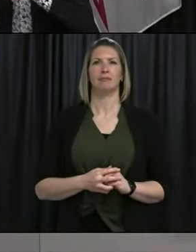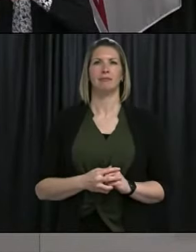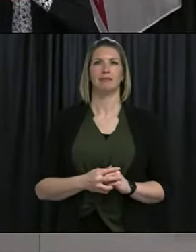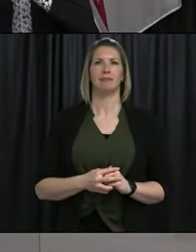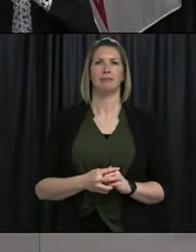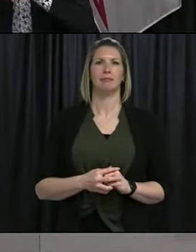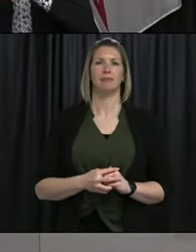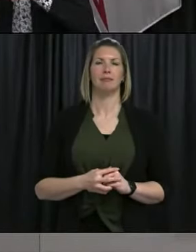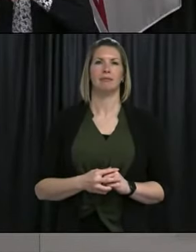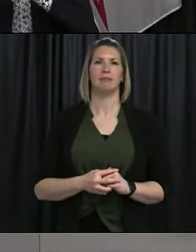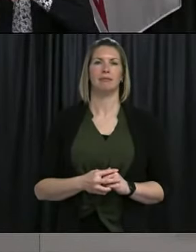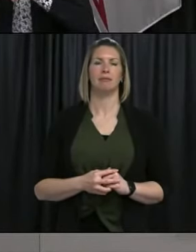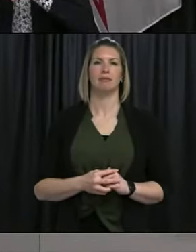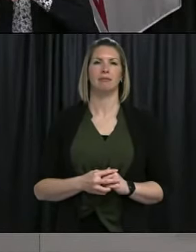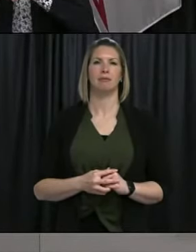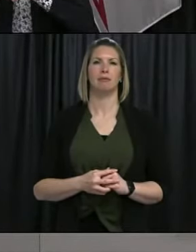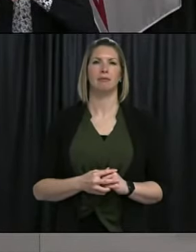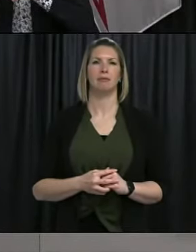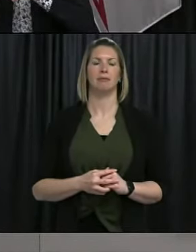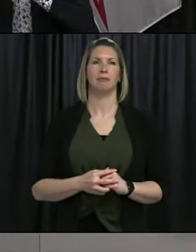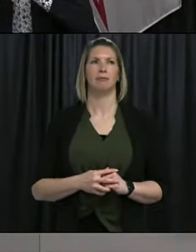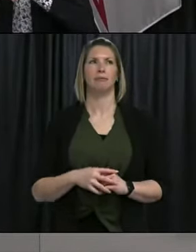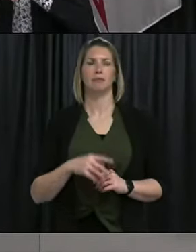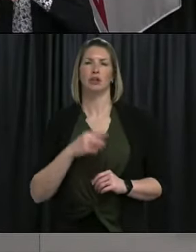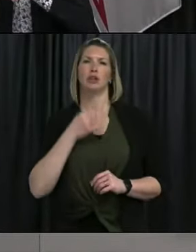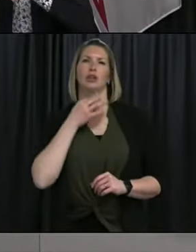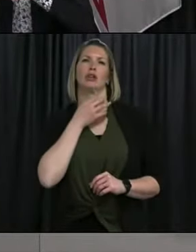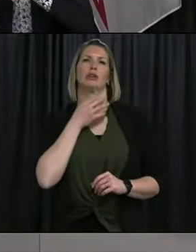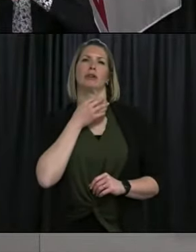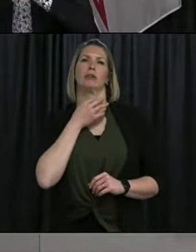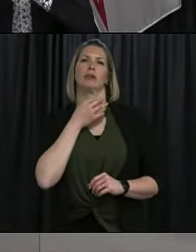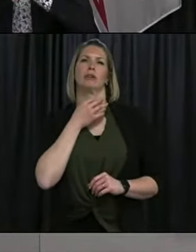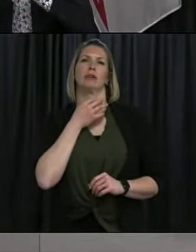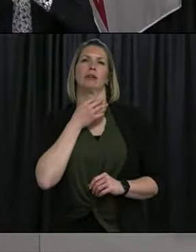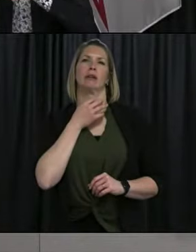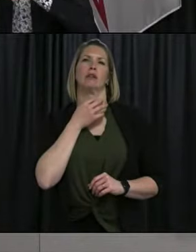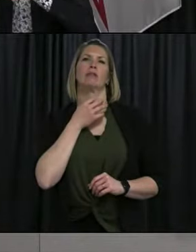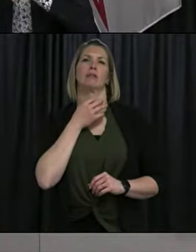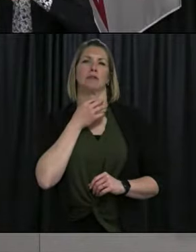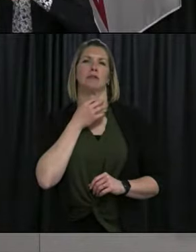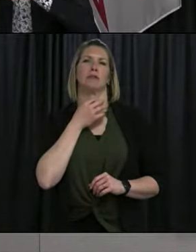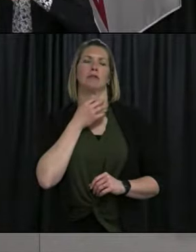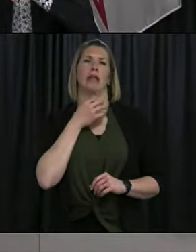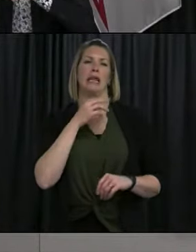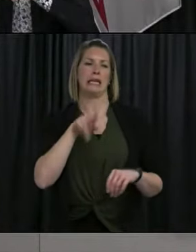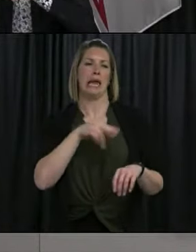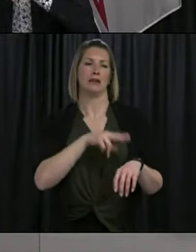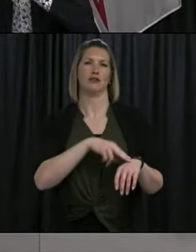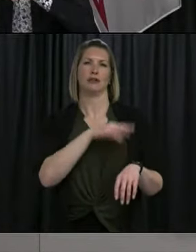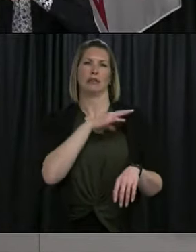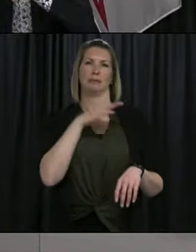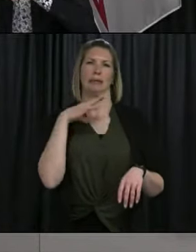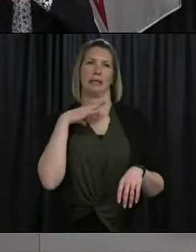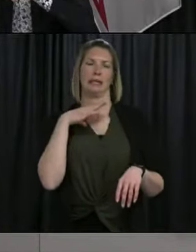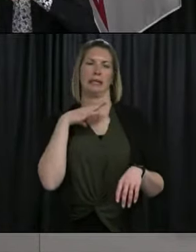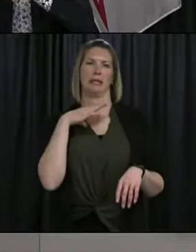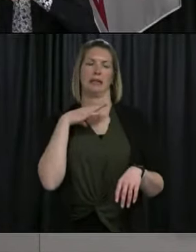Are you concerned given the fact that the National Committee have